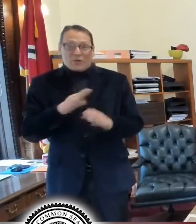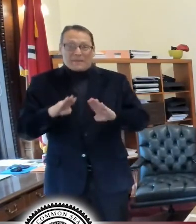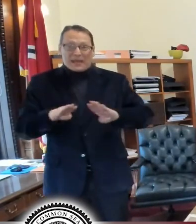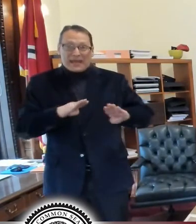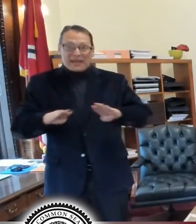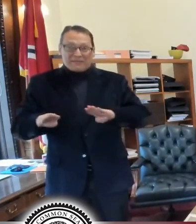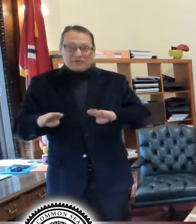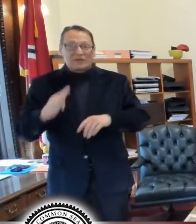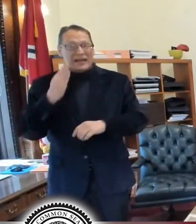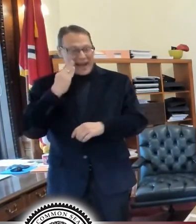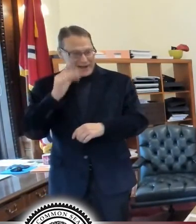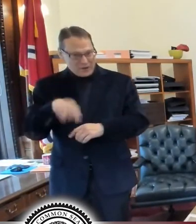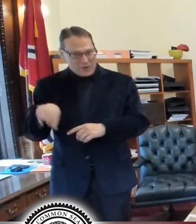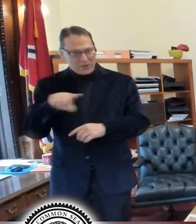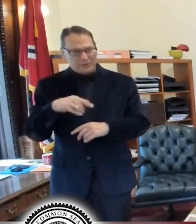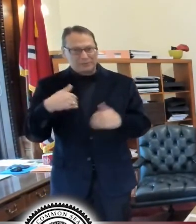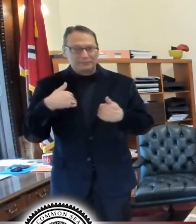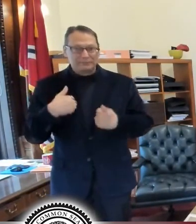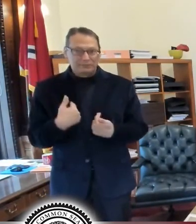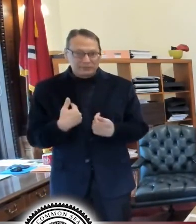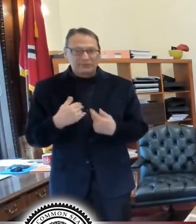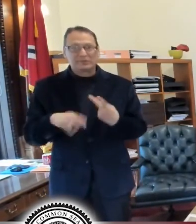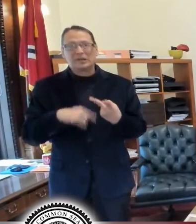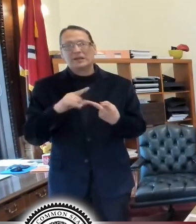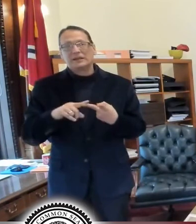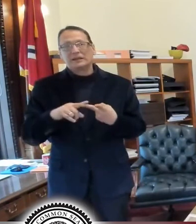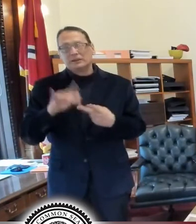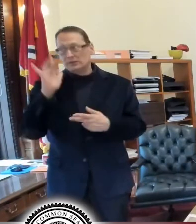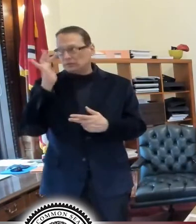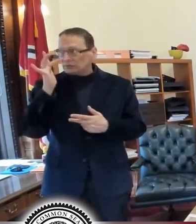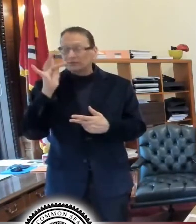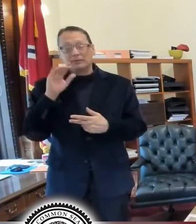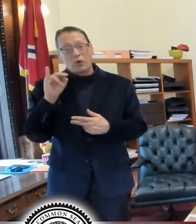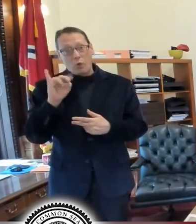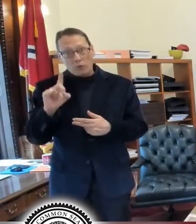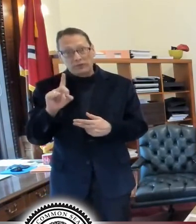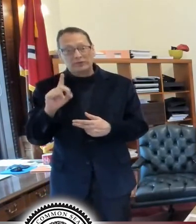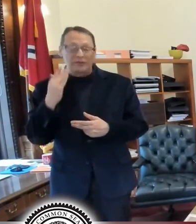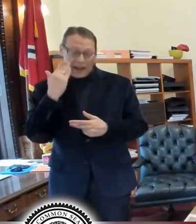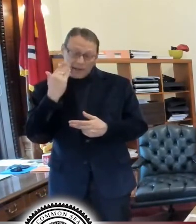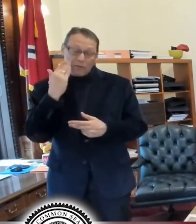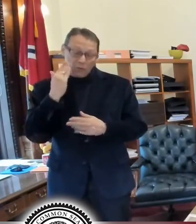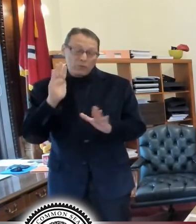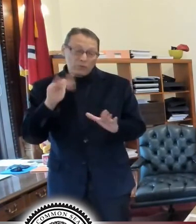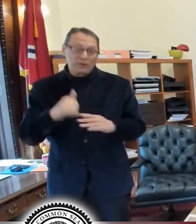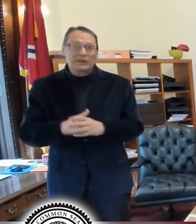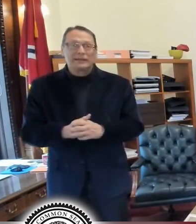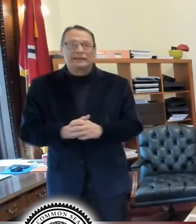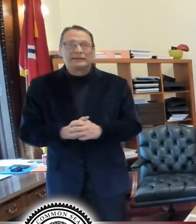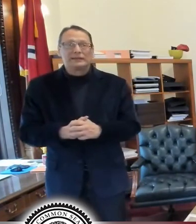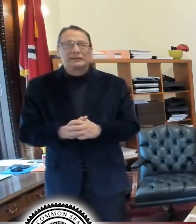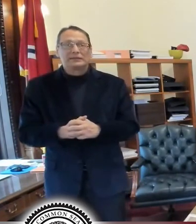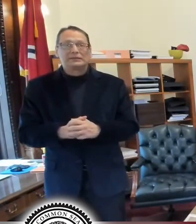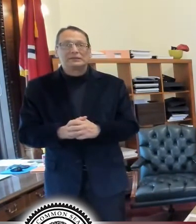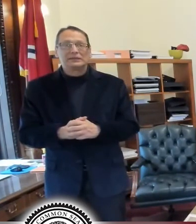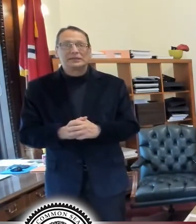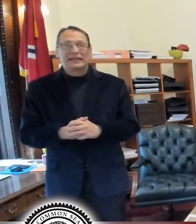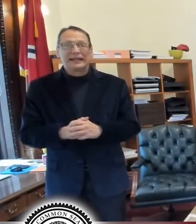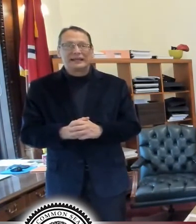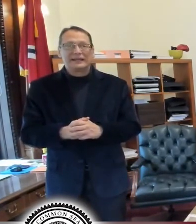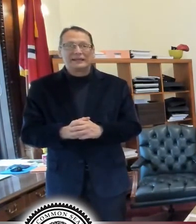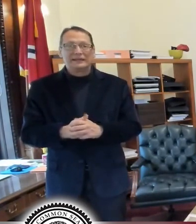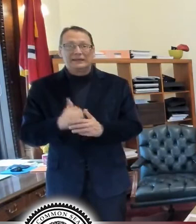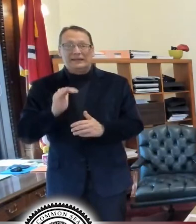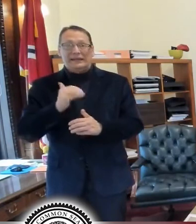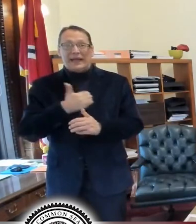everyone is extremely fatigued, extremely tired of this. Um, and, and we're sort of